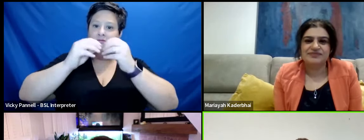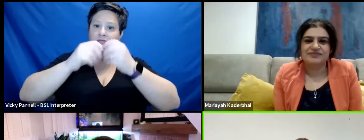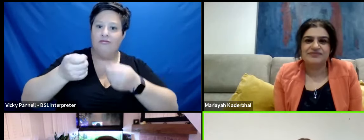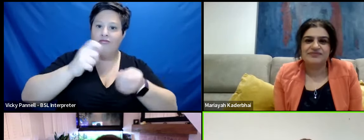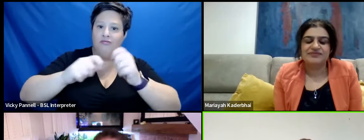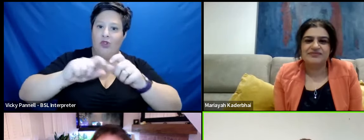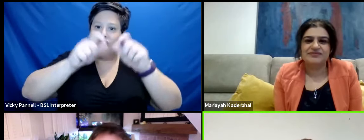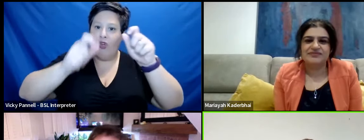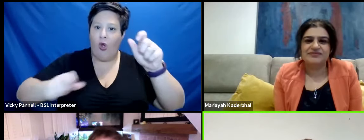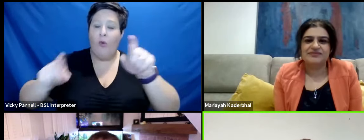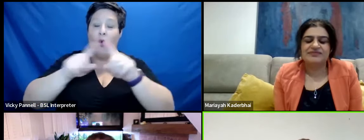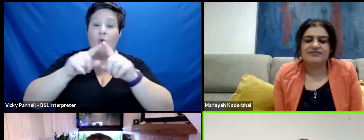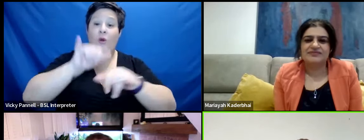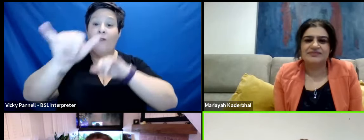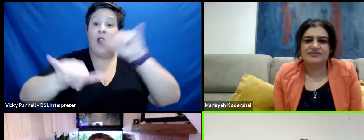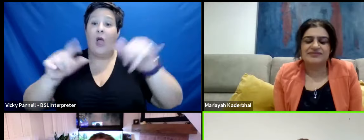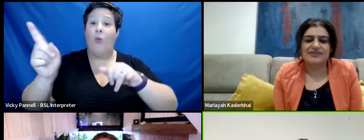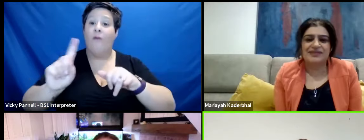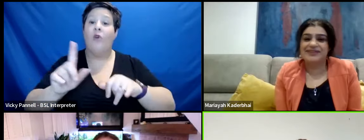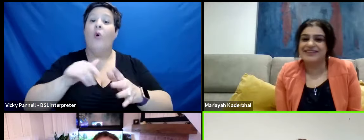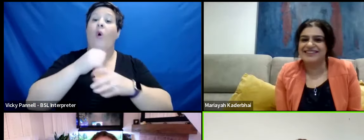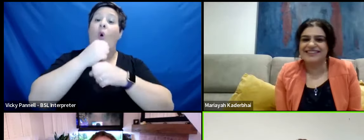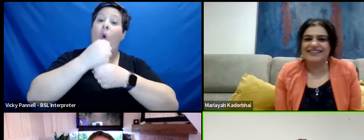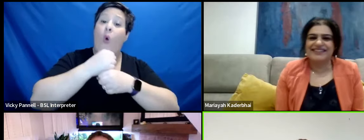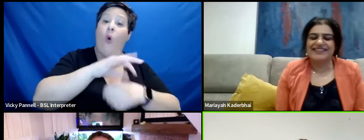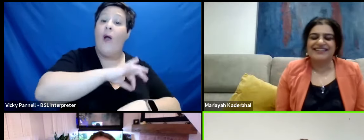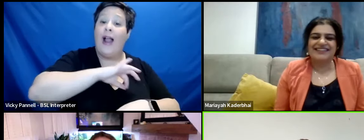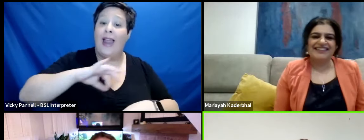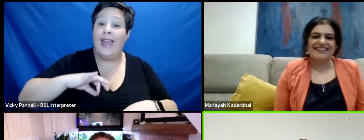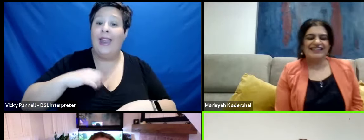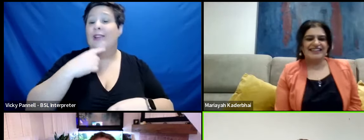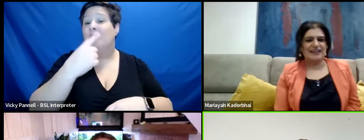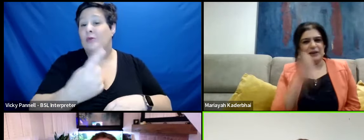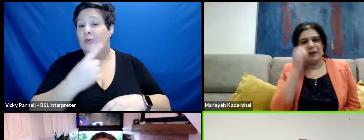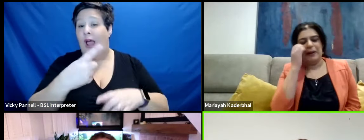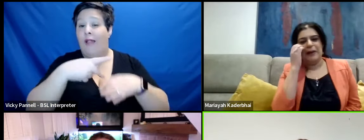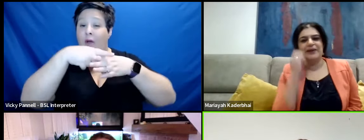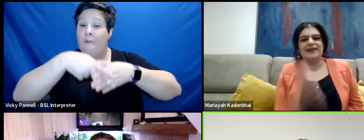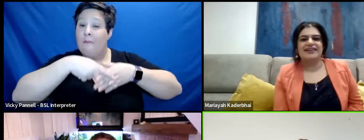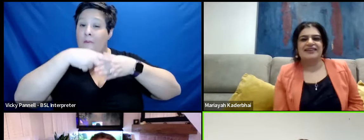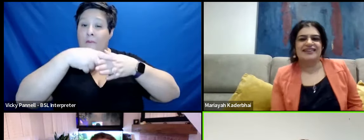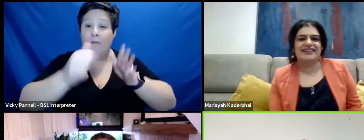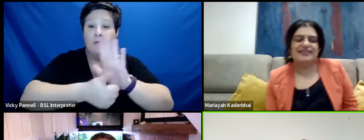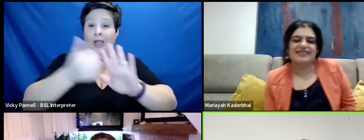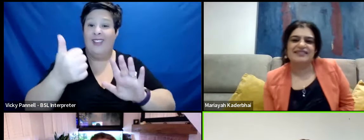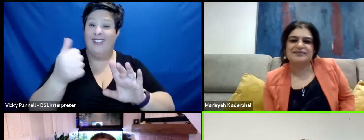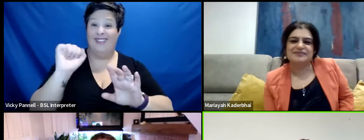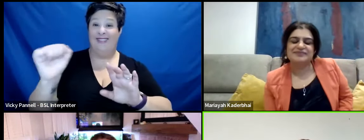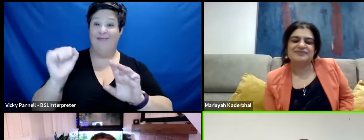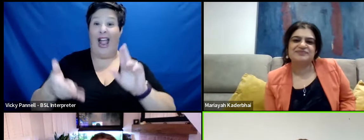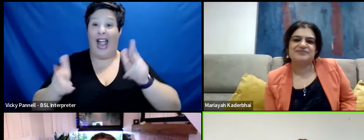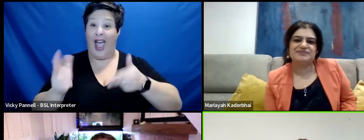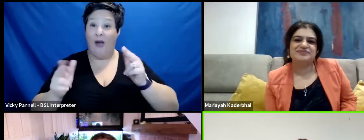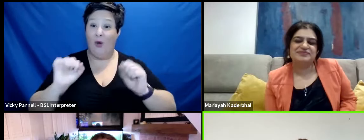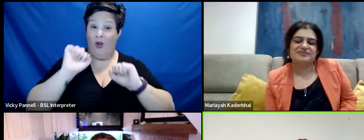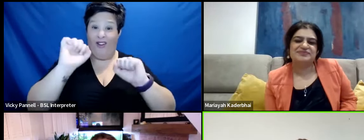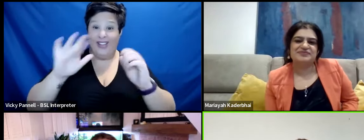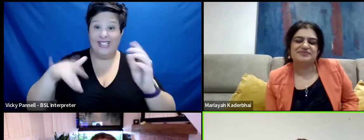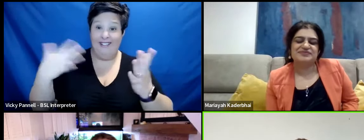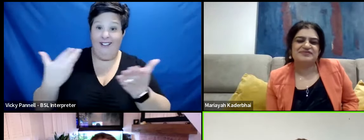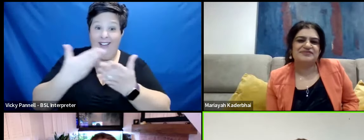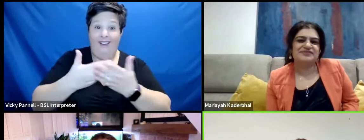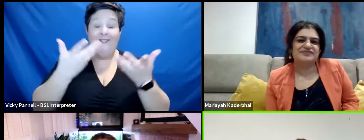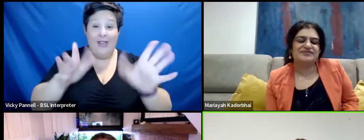world. He also flies around the world doing horse clinics. So he's a masterful rider and he's lived the life of a cowboy his entire existence. So